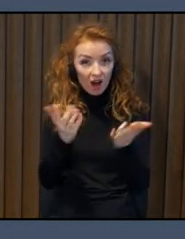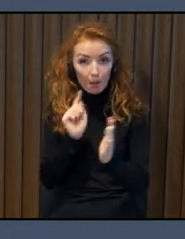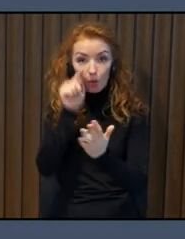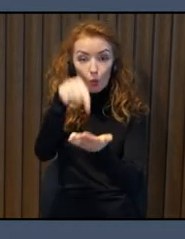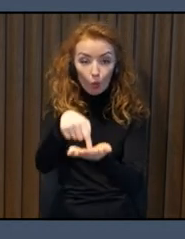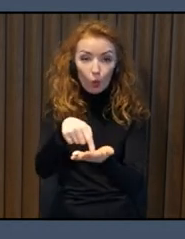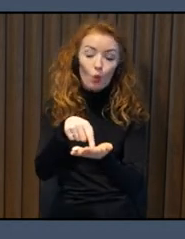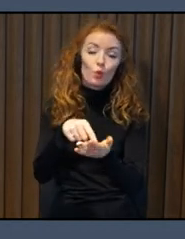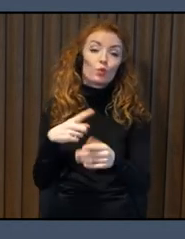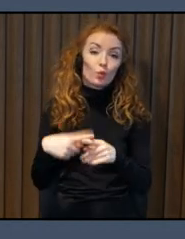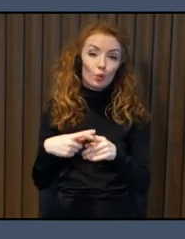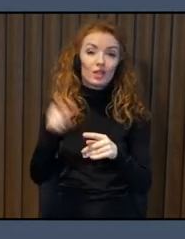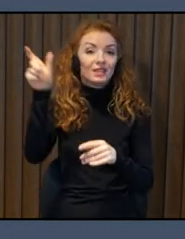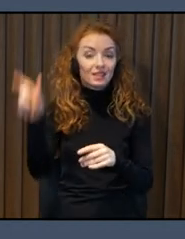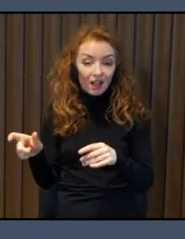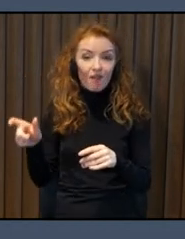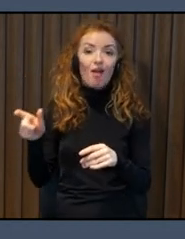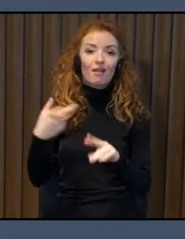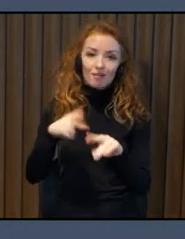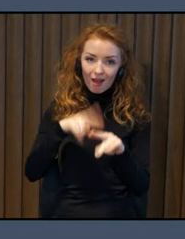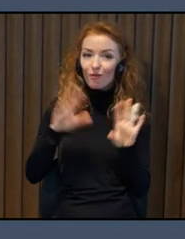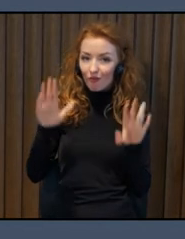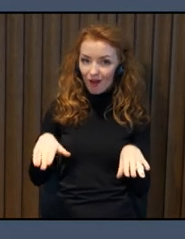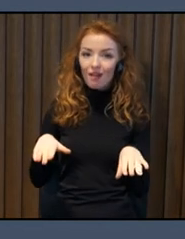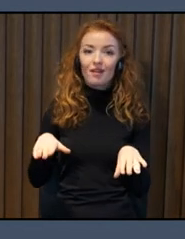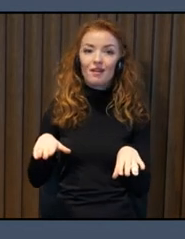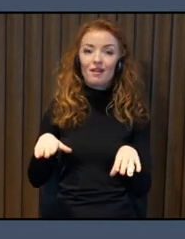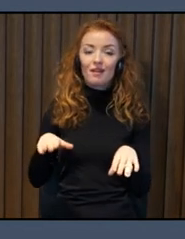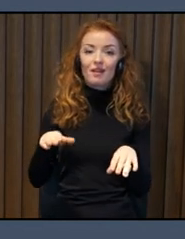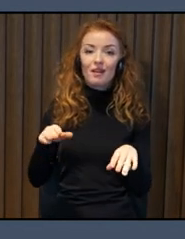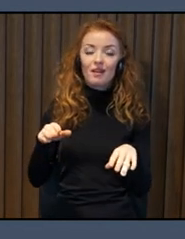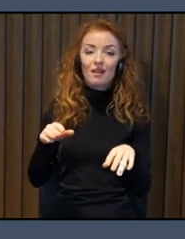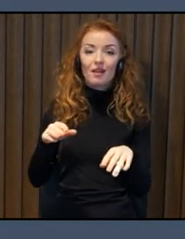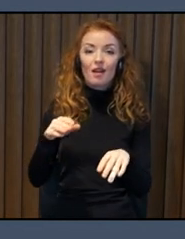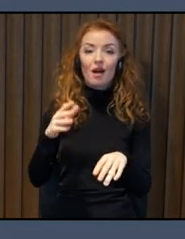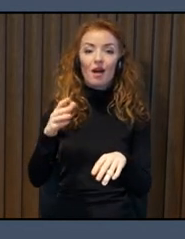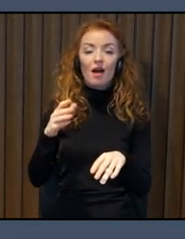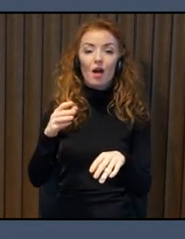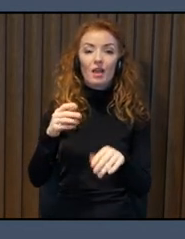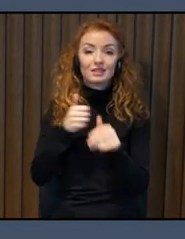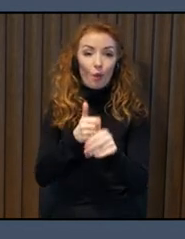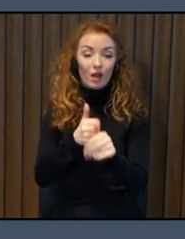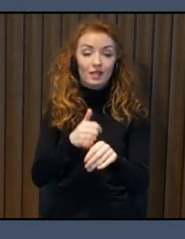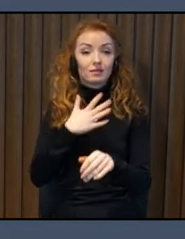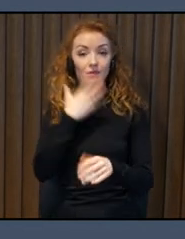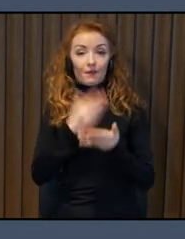select destinations based upon your individual needs. And I will head over to Christine again.